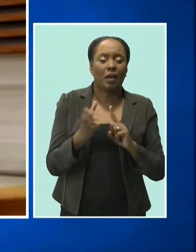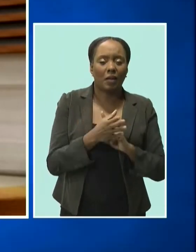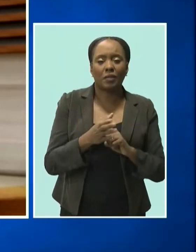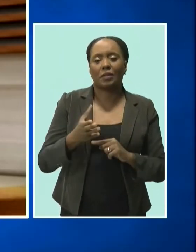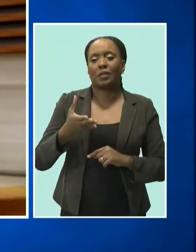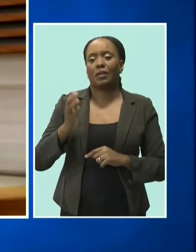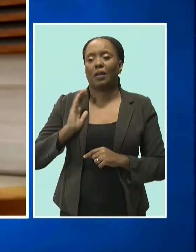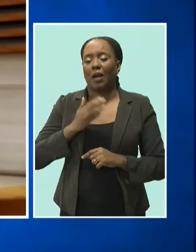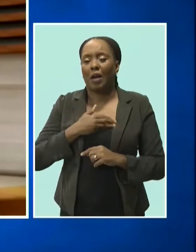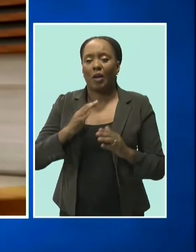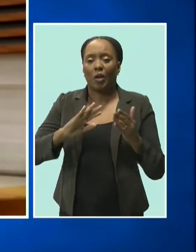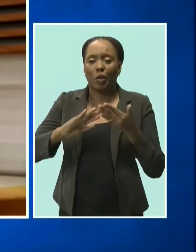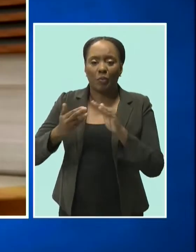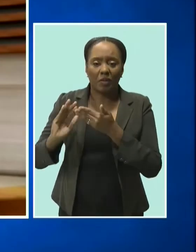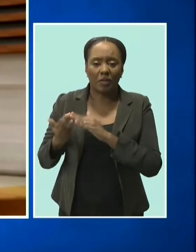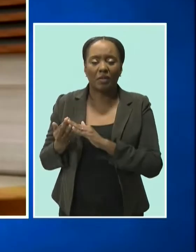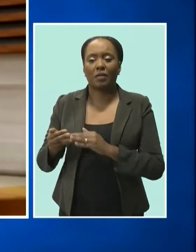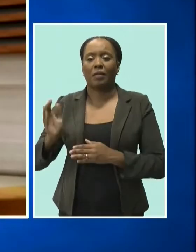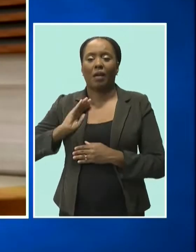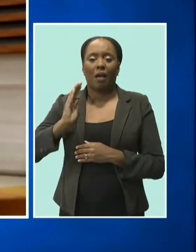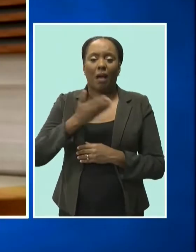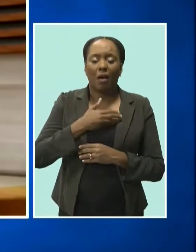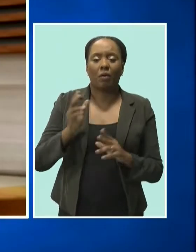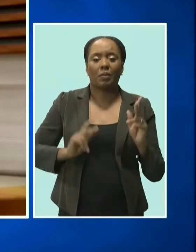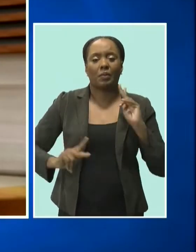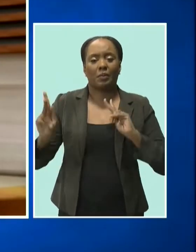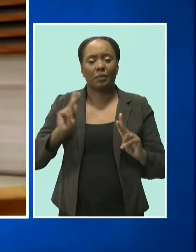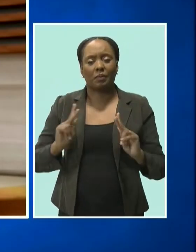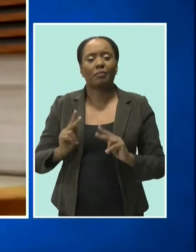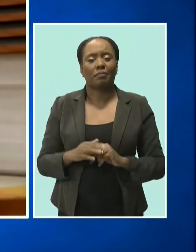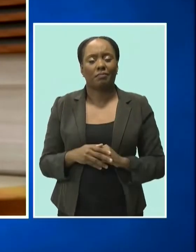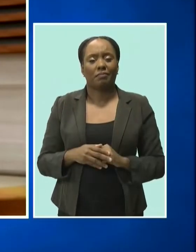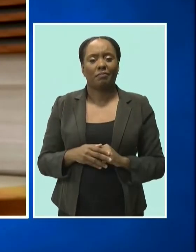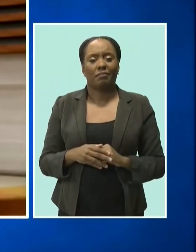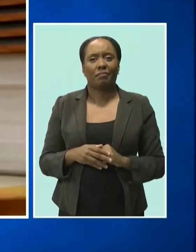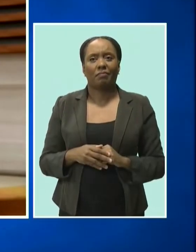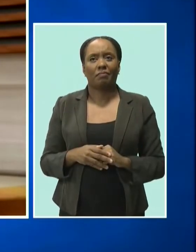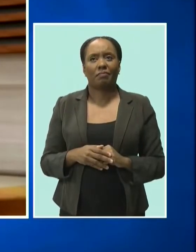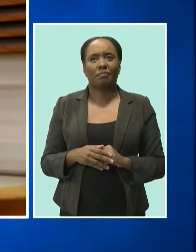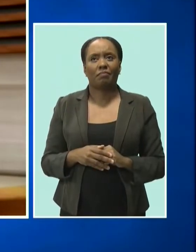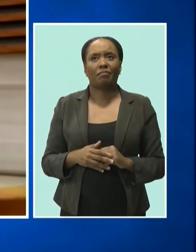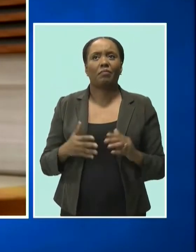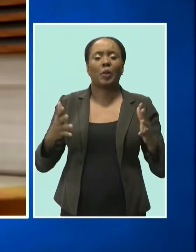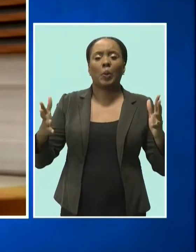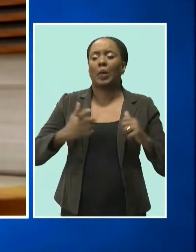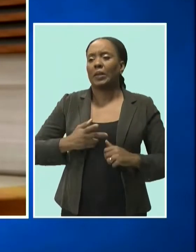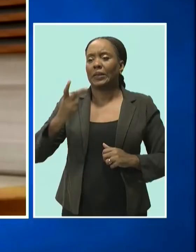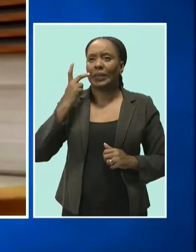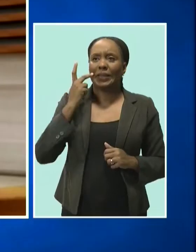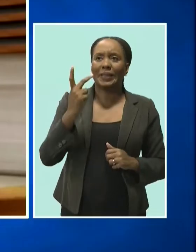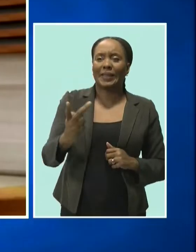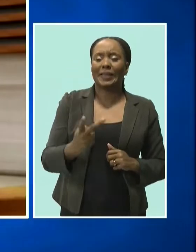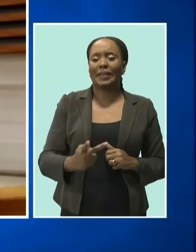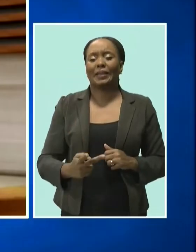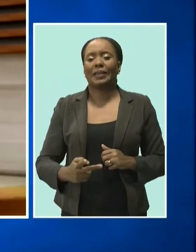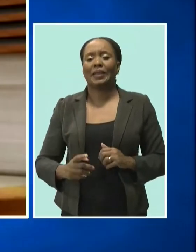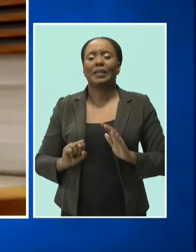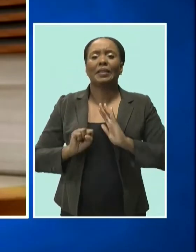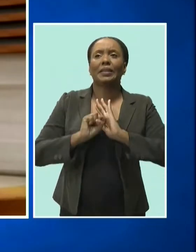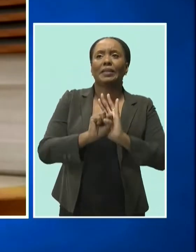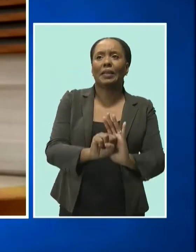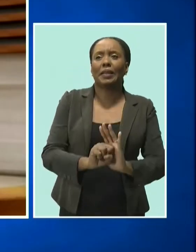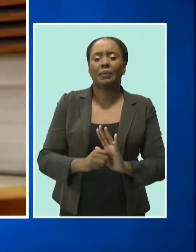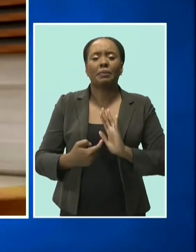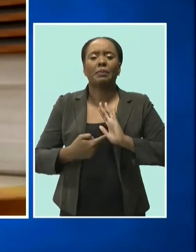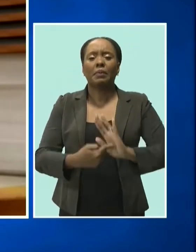our people. Let us view this illumination of the island as a symbol that we must also